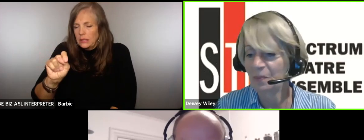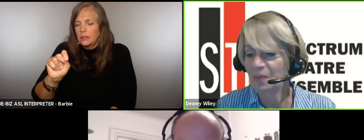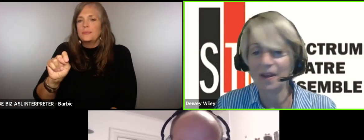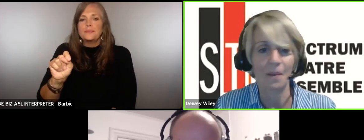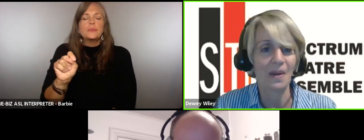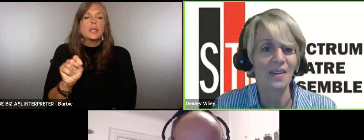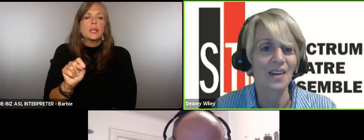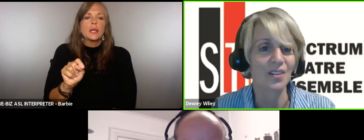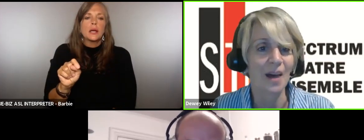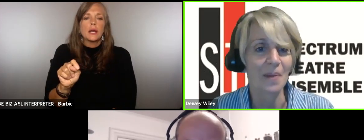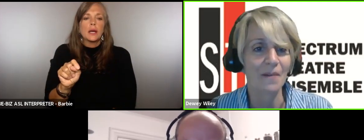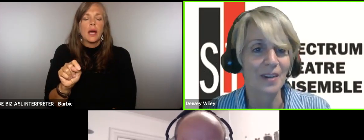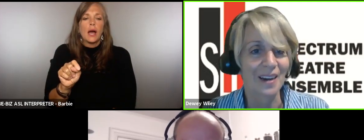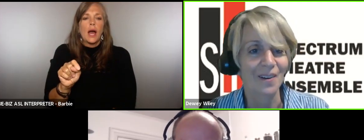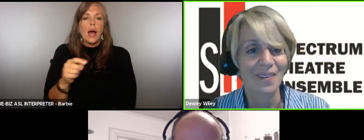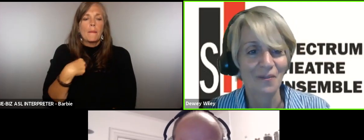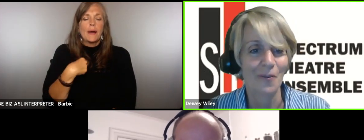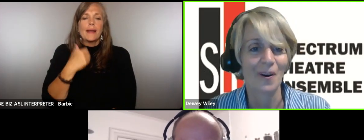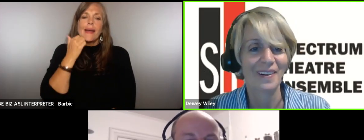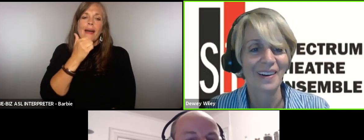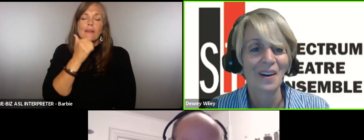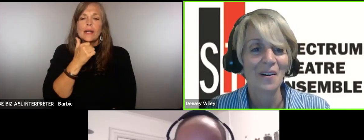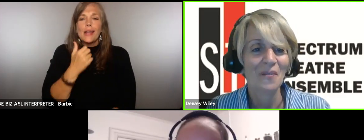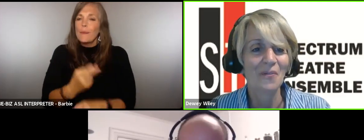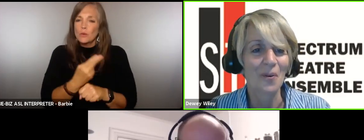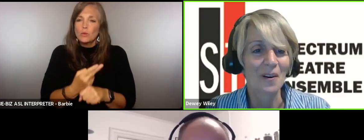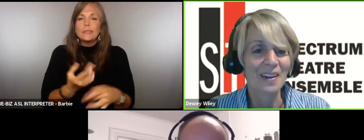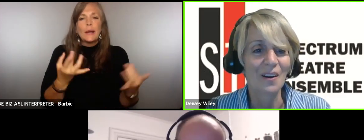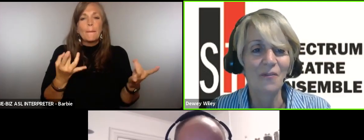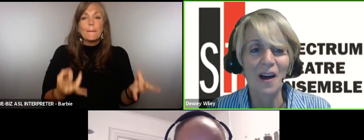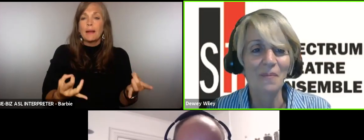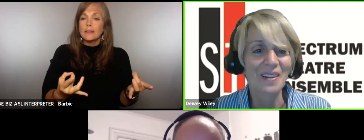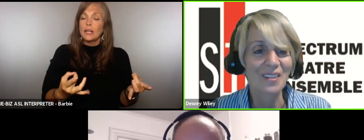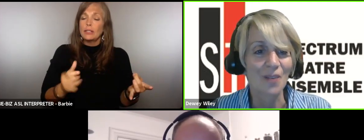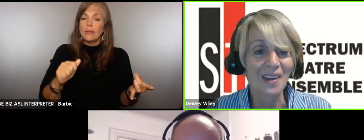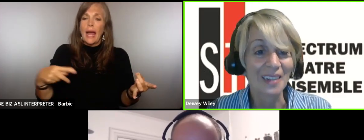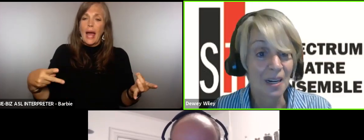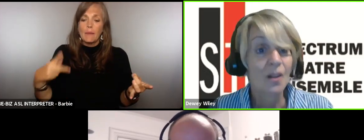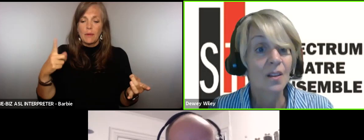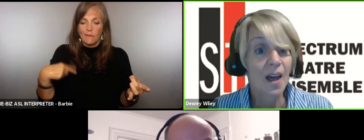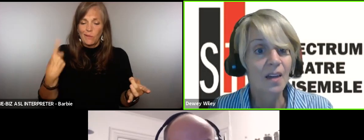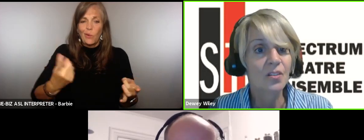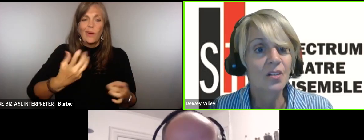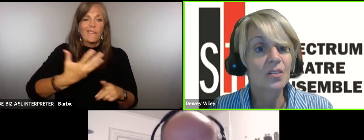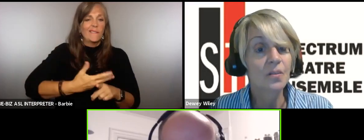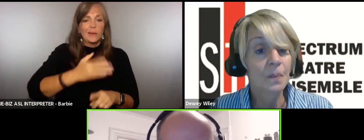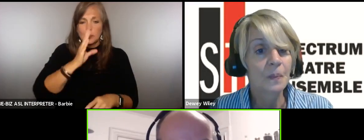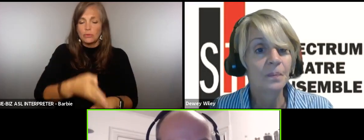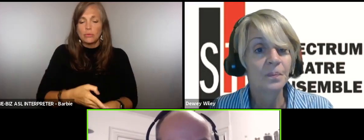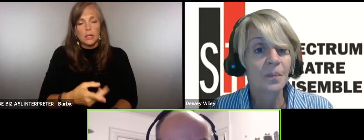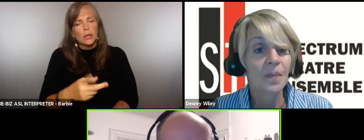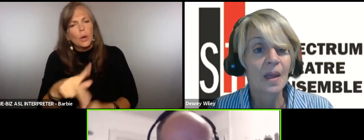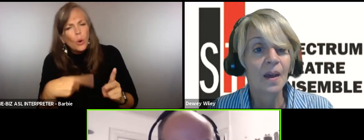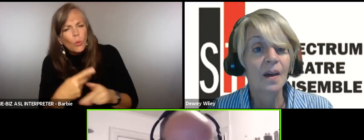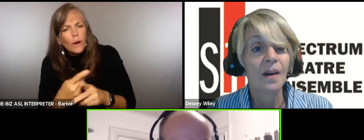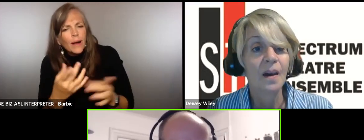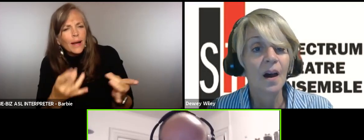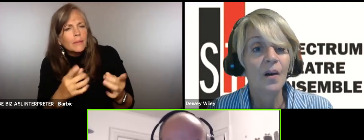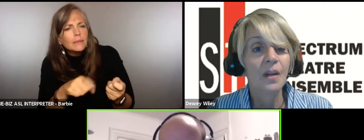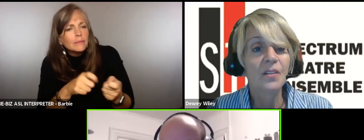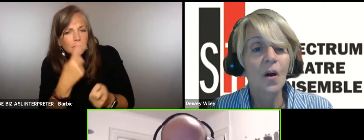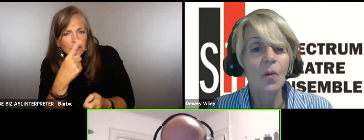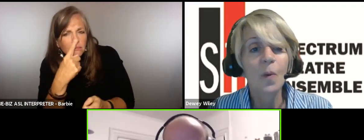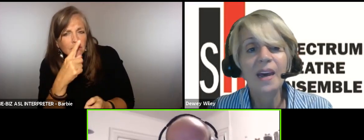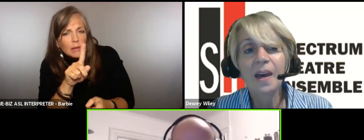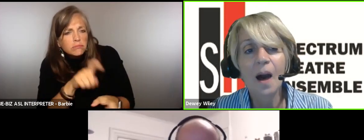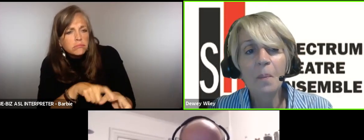playing a meditation app every day for for you know five months straight like what kind of meditation specifically can I